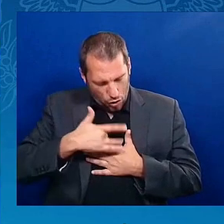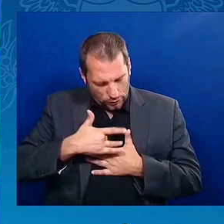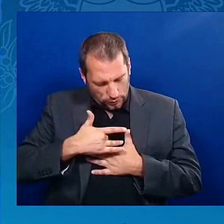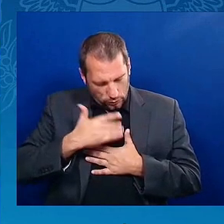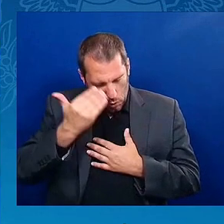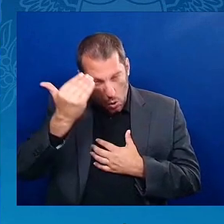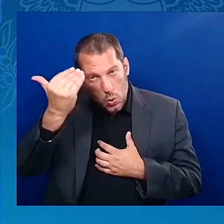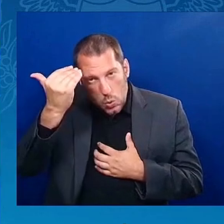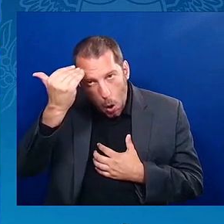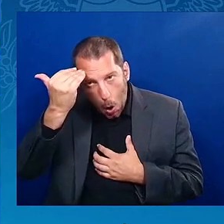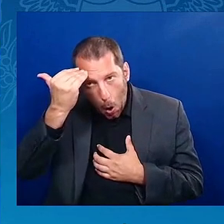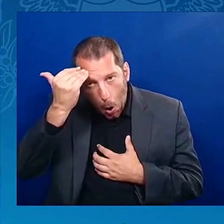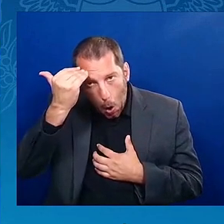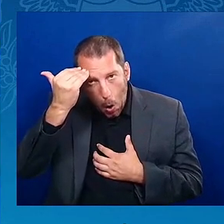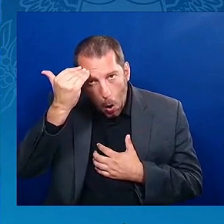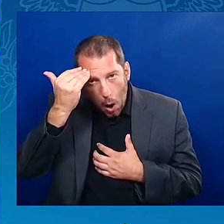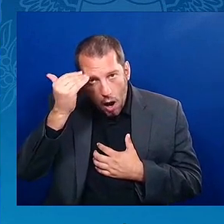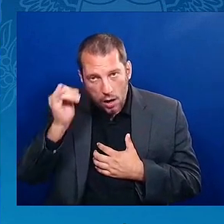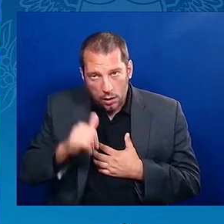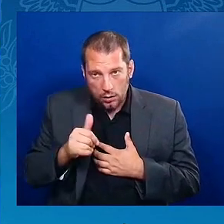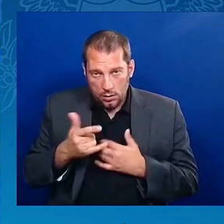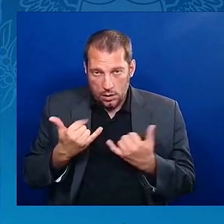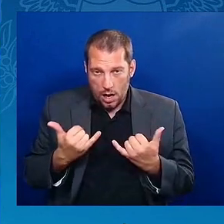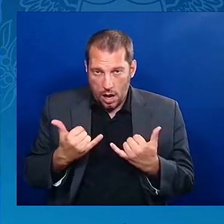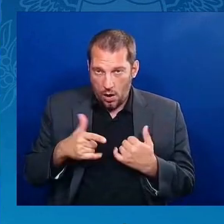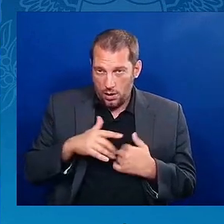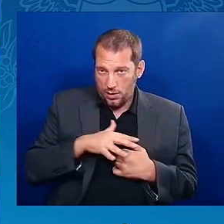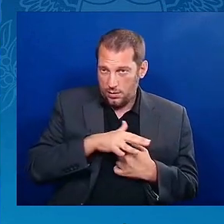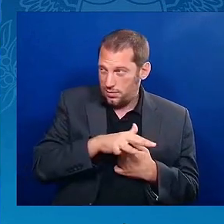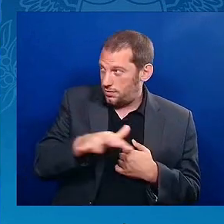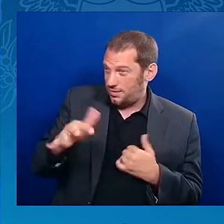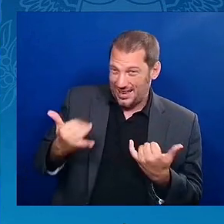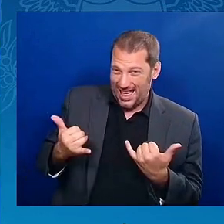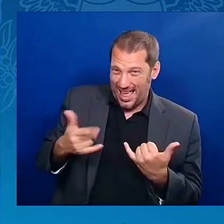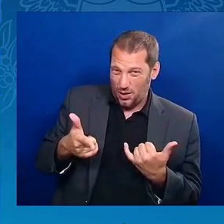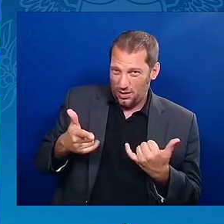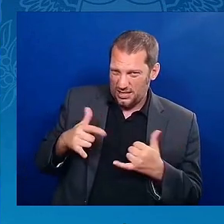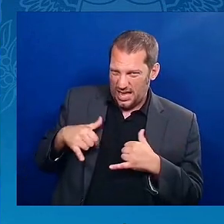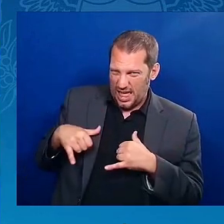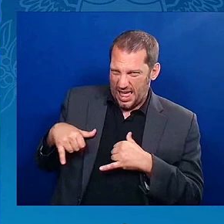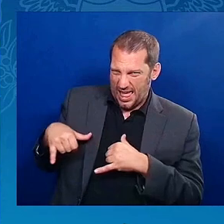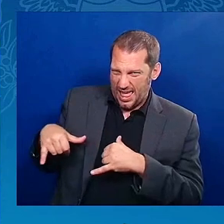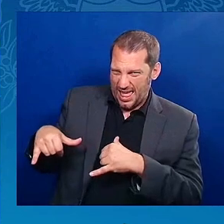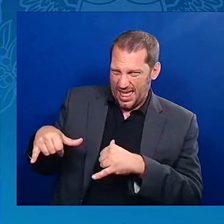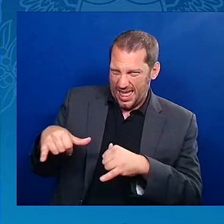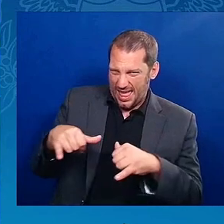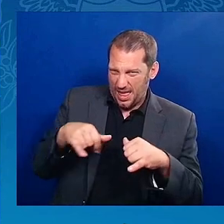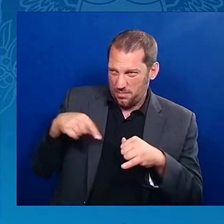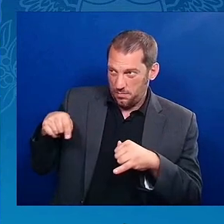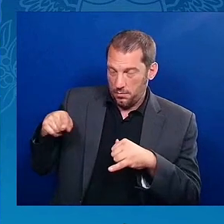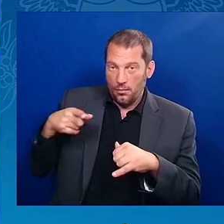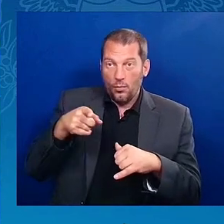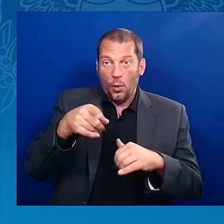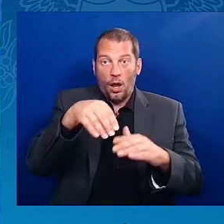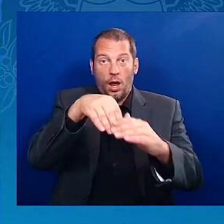this room to know that when you are in those rooms, we are all in that room with you,